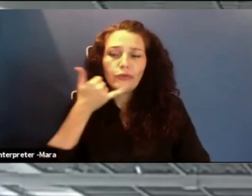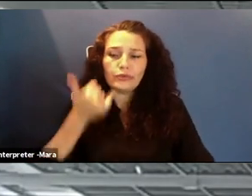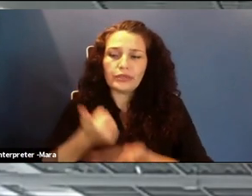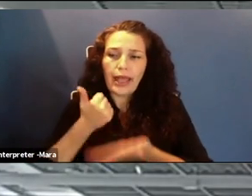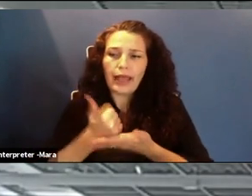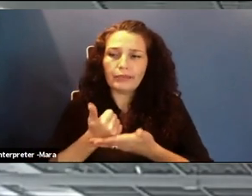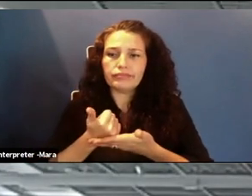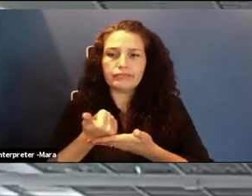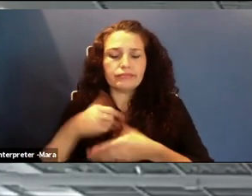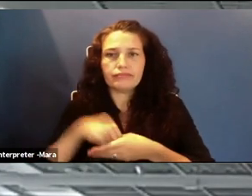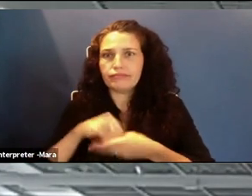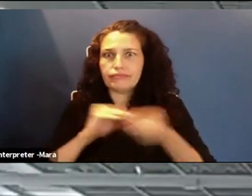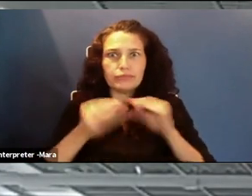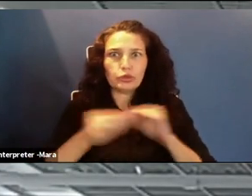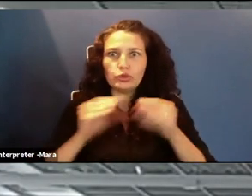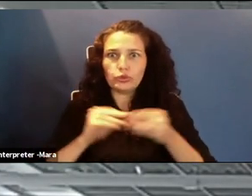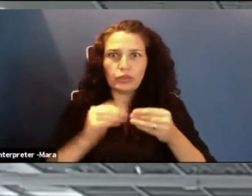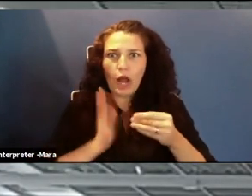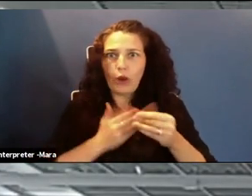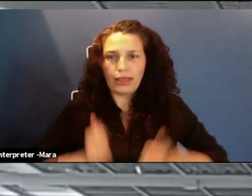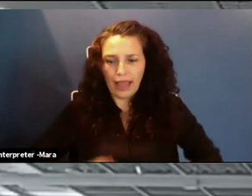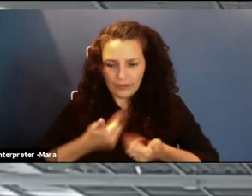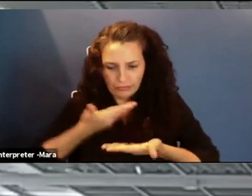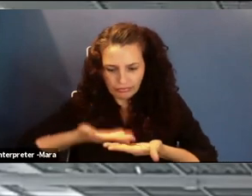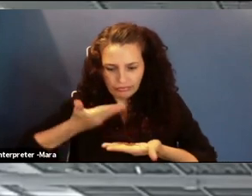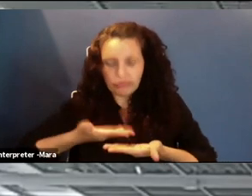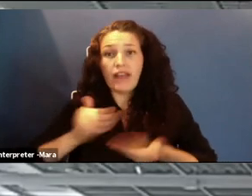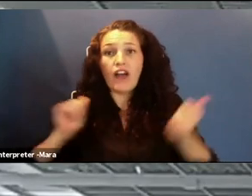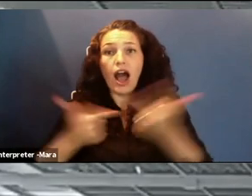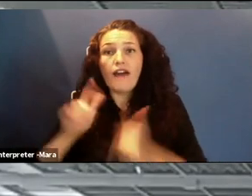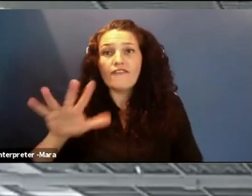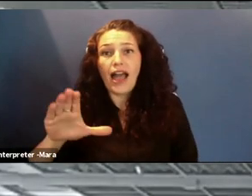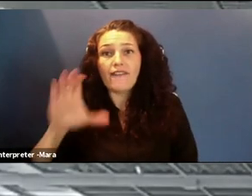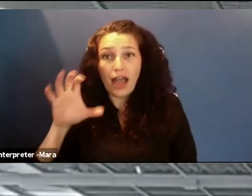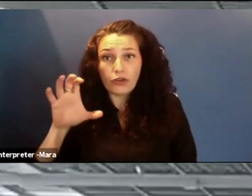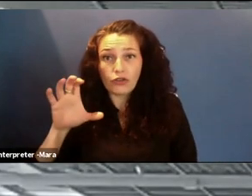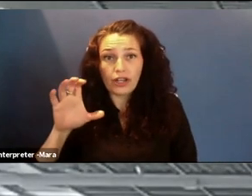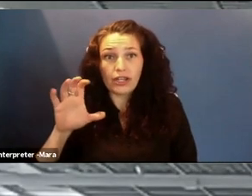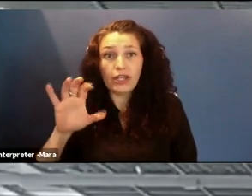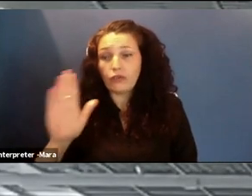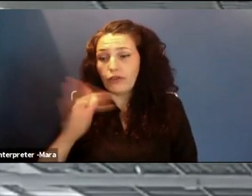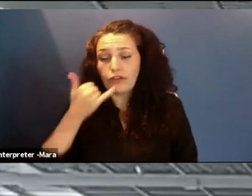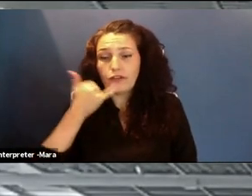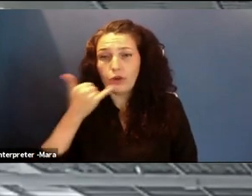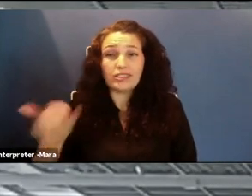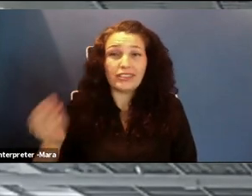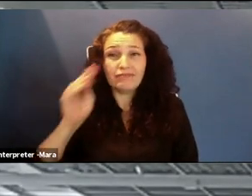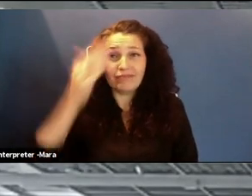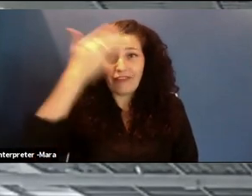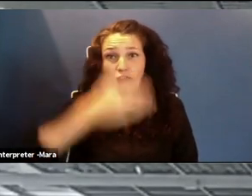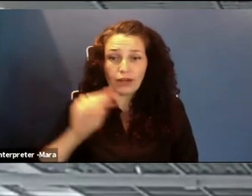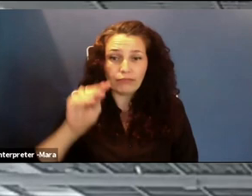If all 500 of you on this event today put your phones in front of me, with my mobile forensic